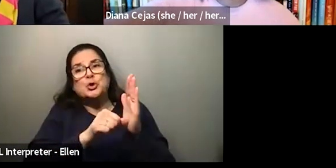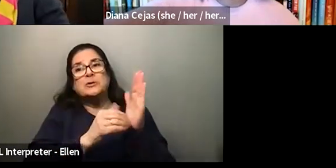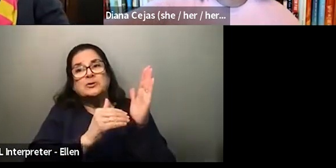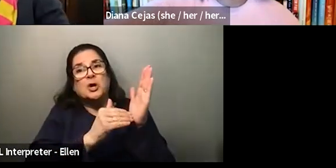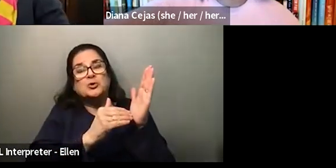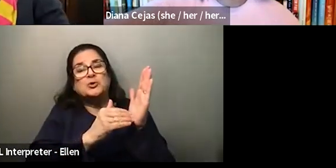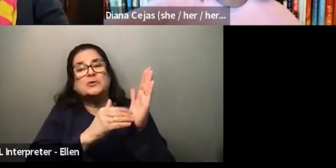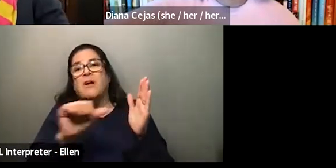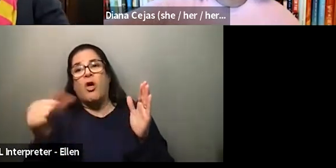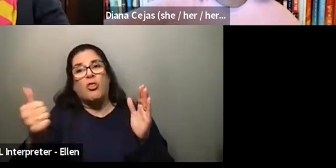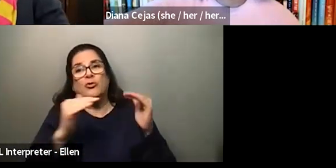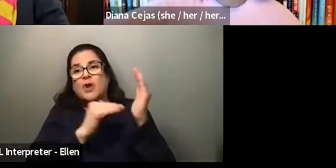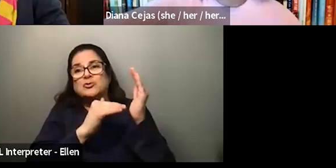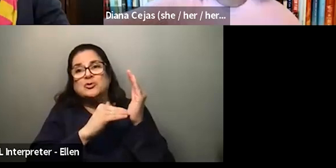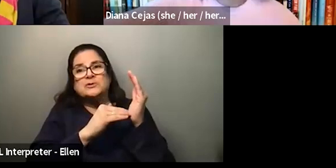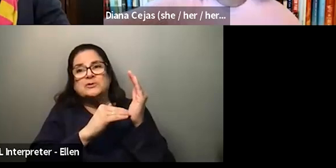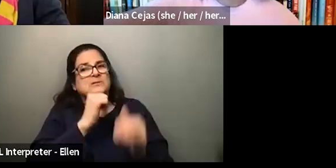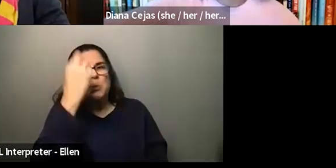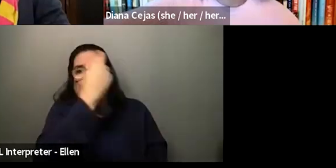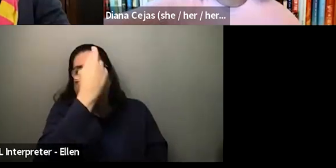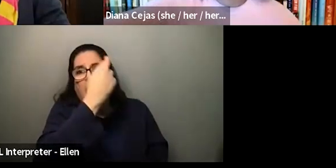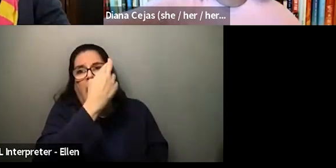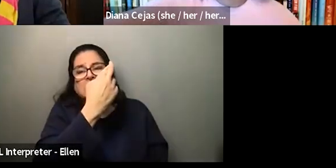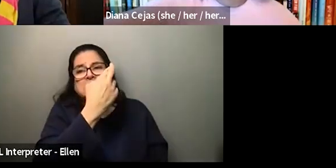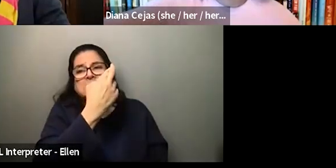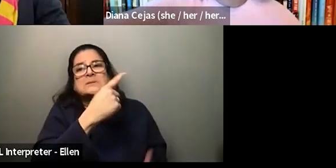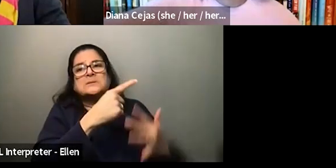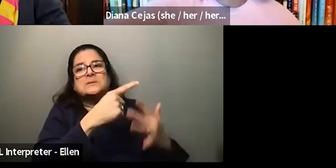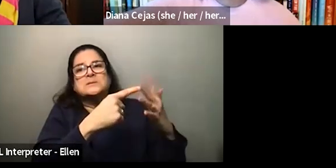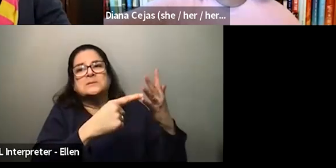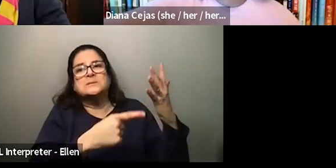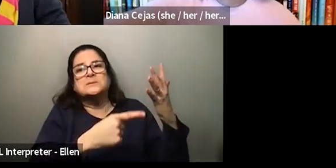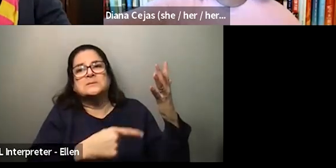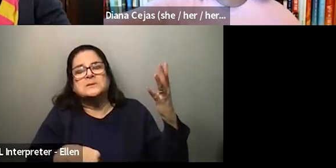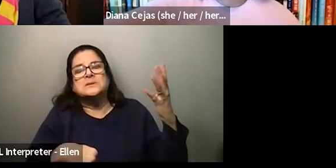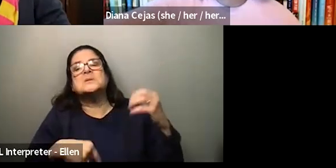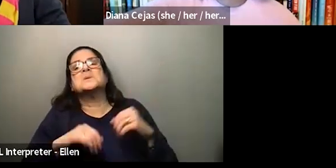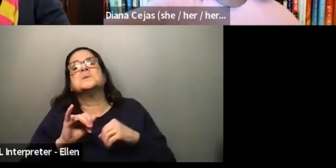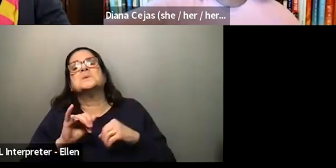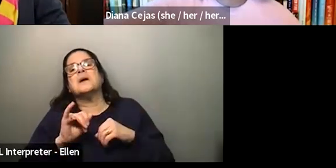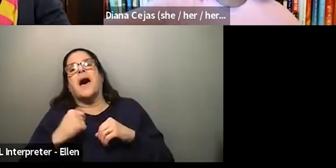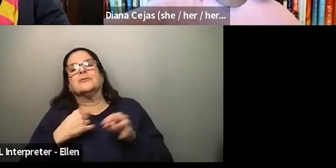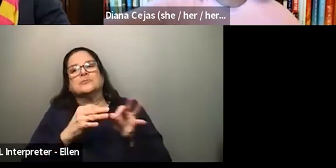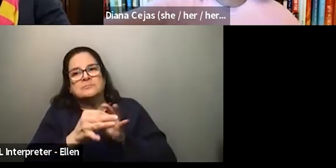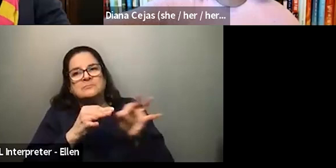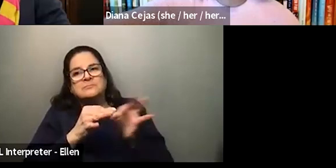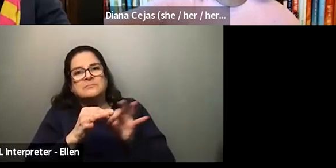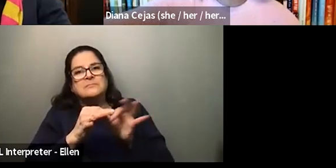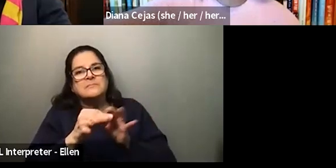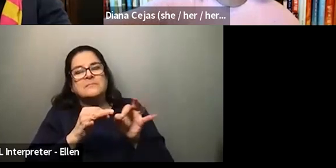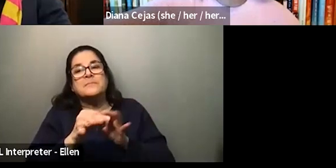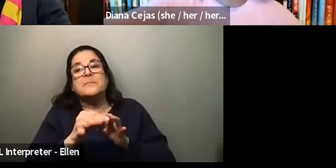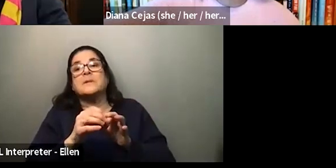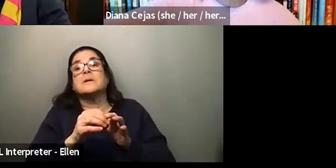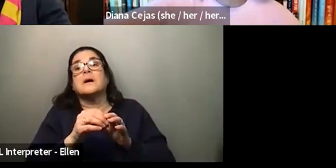that carried for me. And so for me, sending a halo message or a diagnosed message was, that was me picking